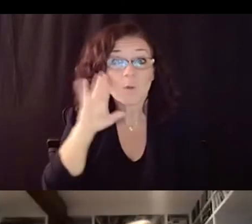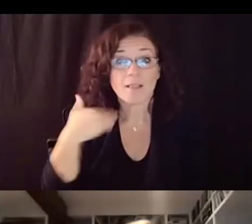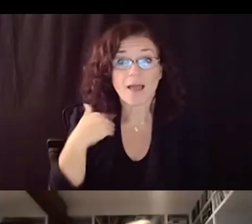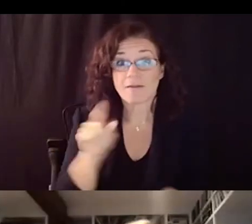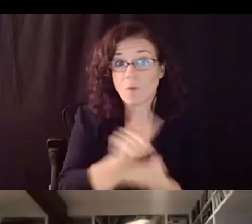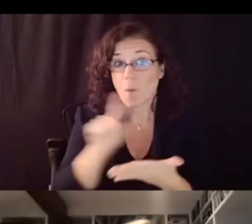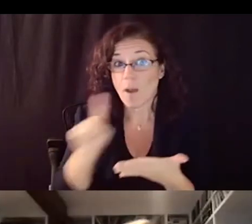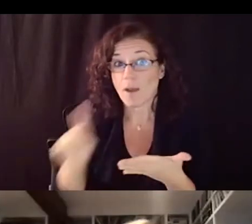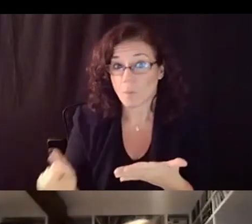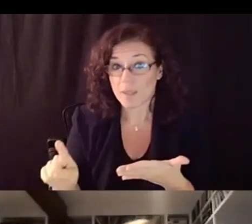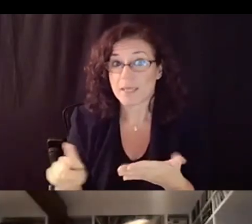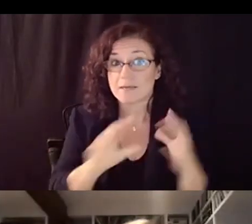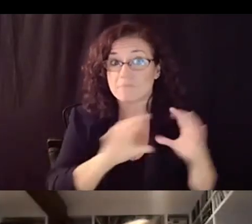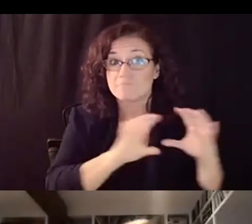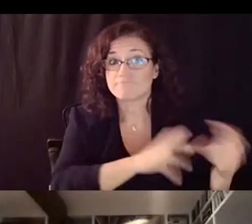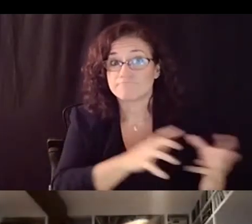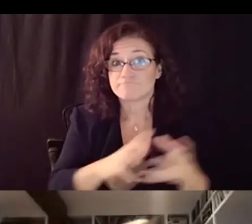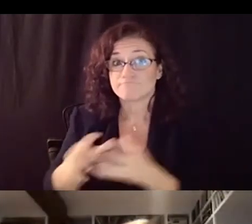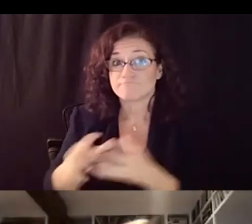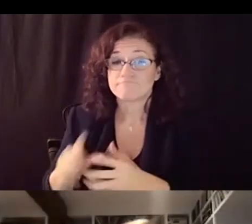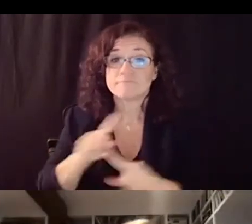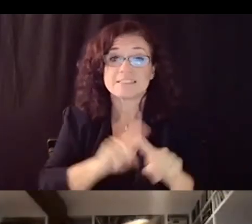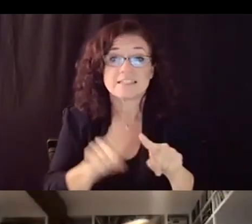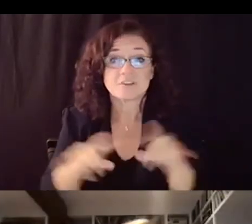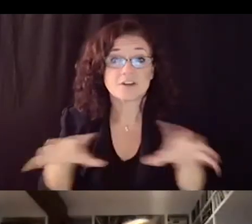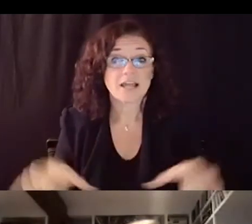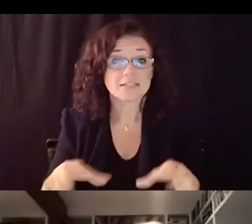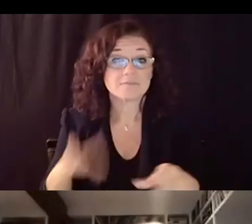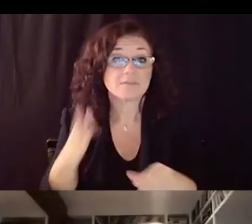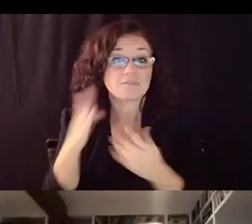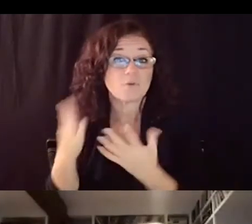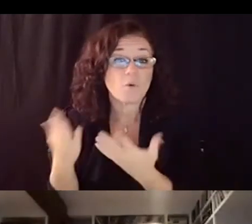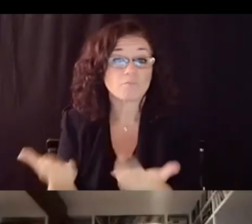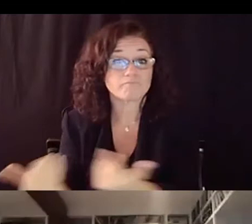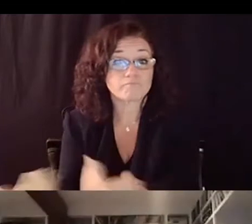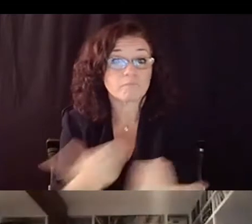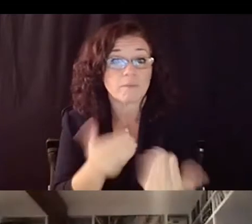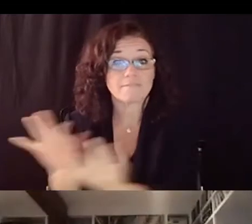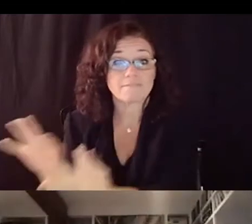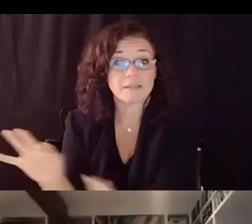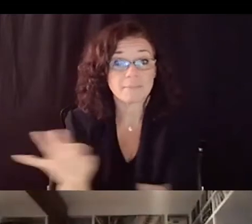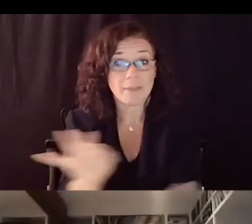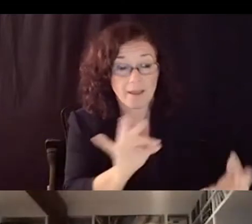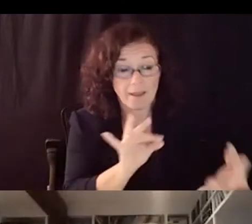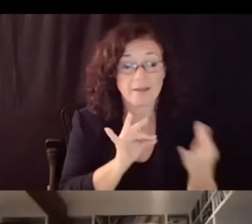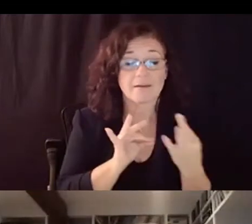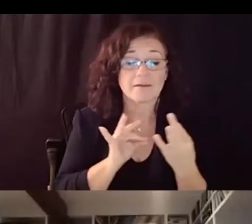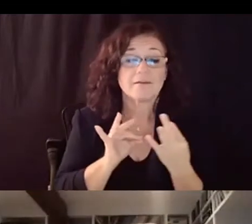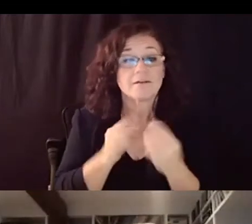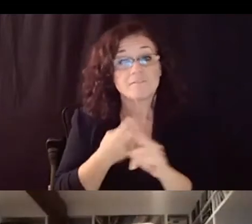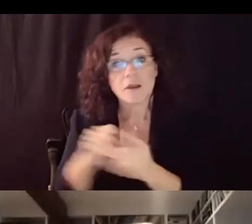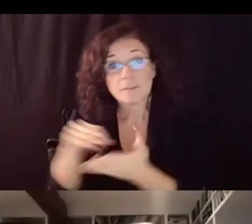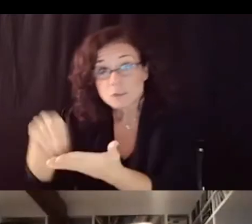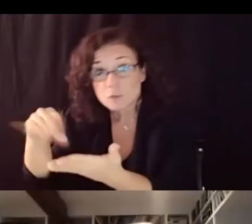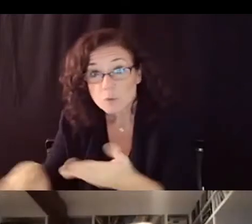activities we have for uh getting input for many of our different stakeholders our students our teachers our re-enter task